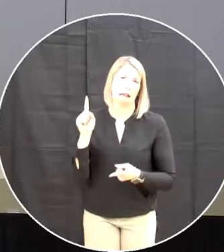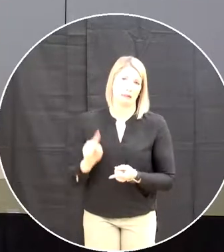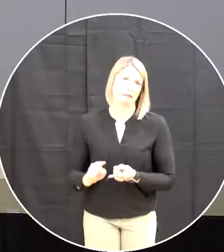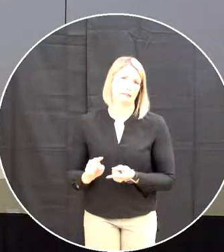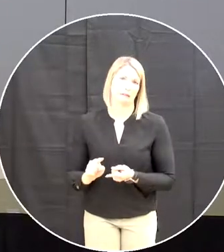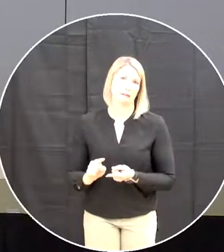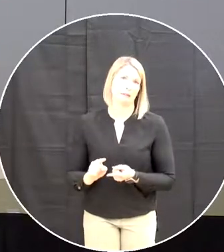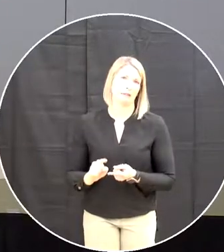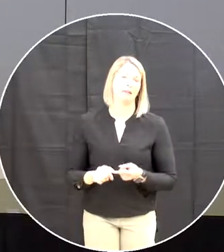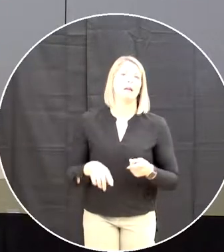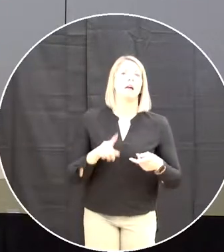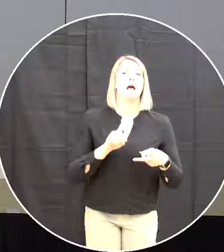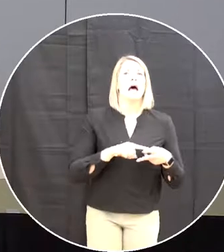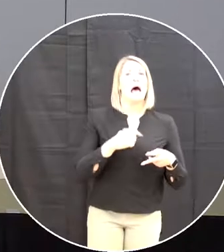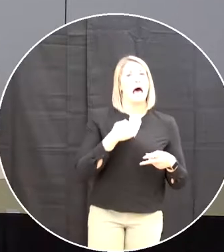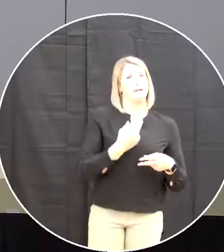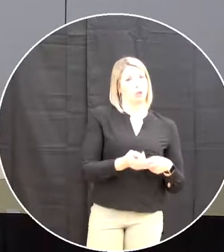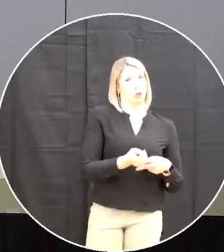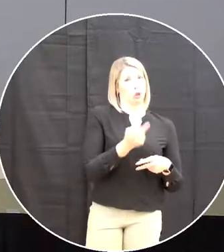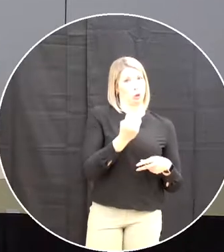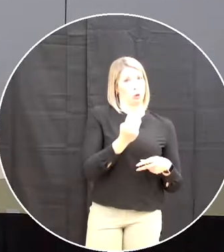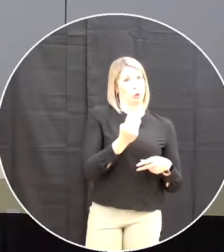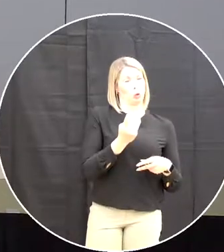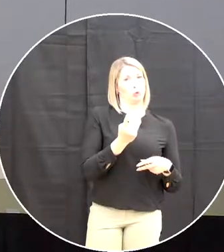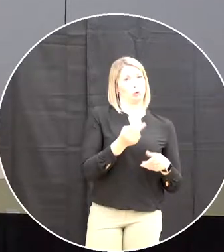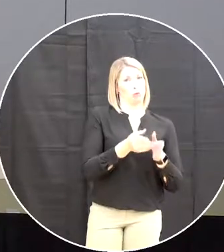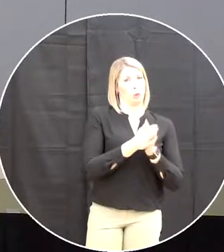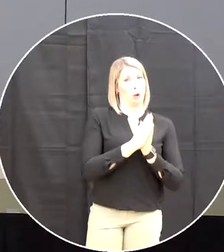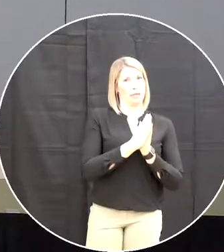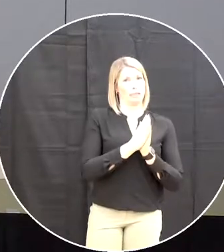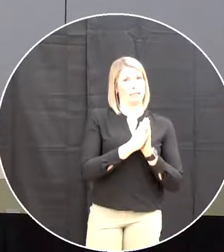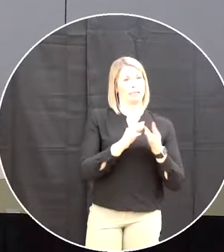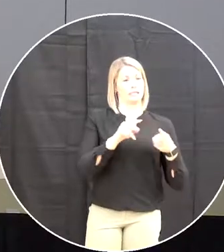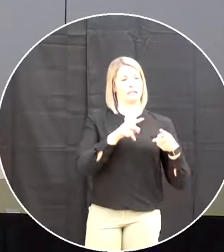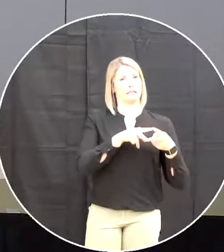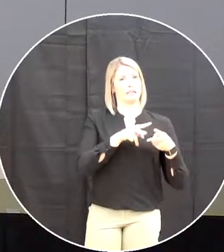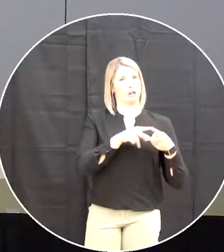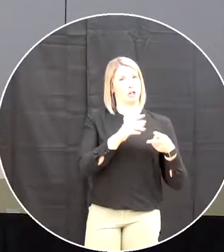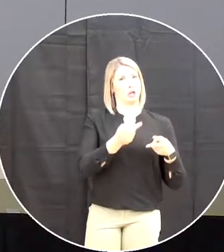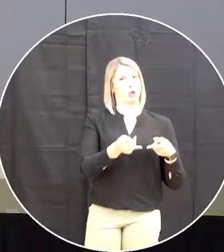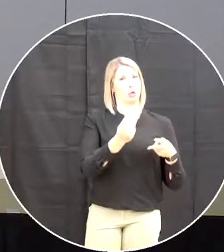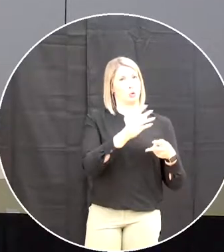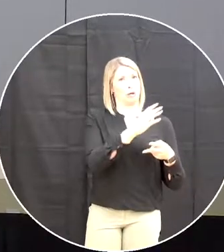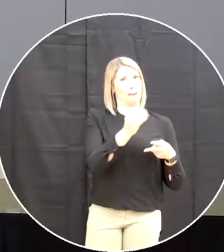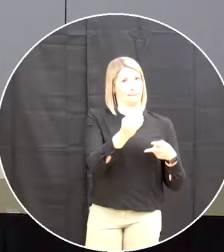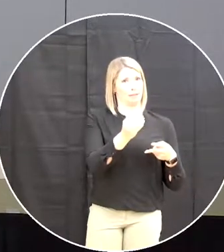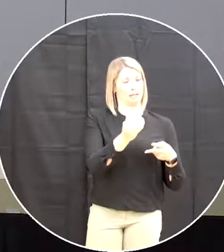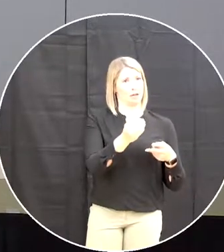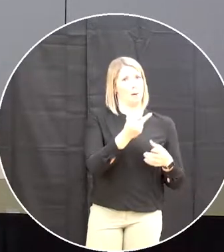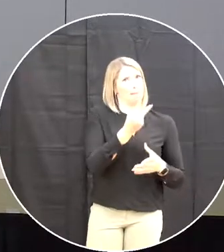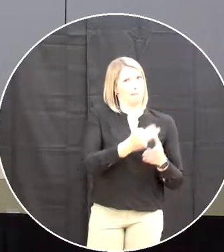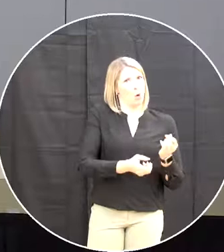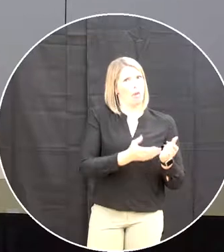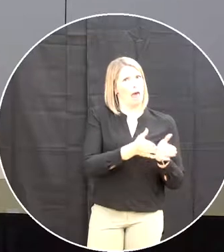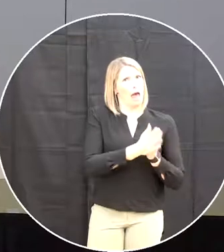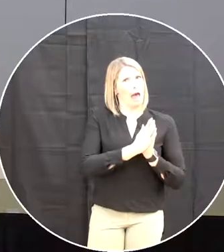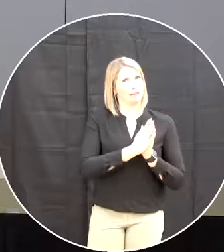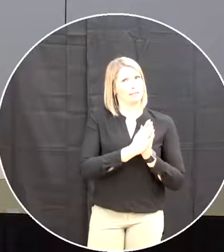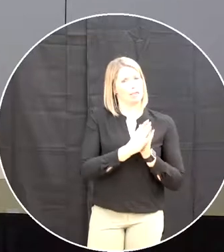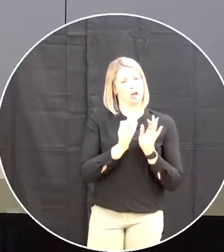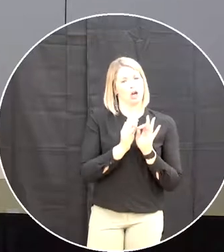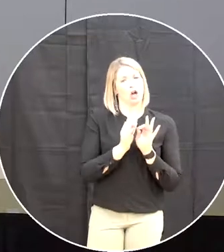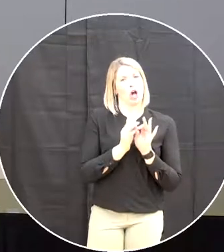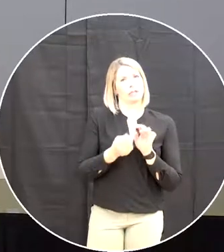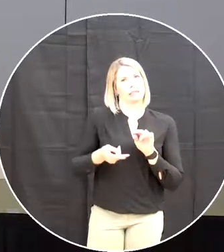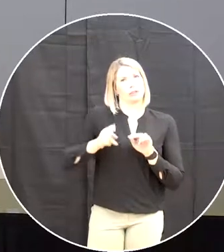saputo the two milk producers for a price increase they requested uh two cents per